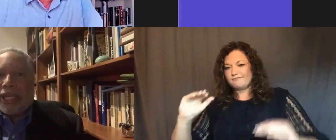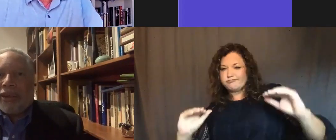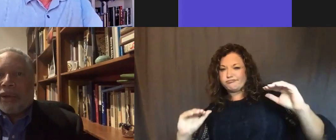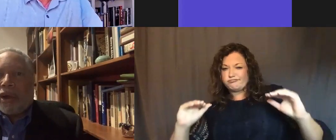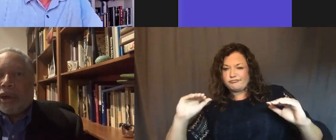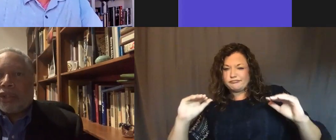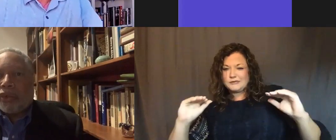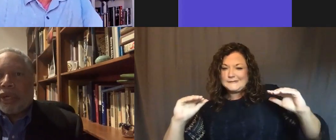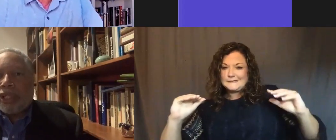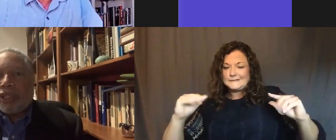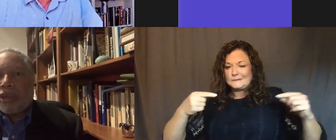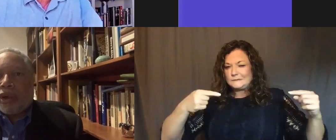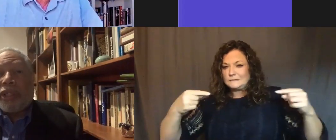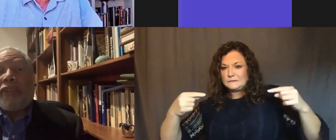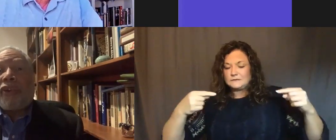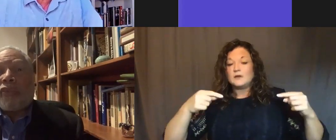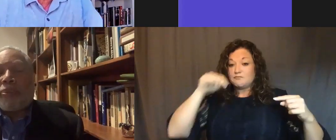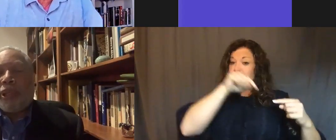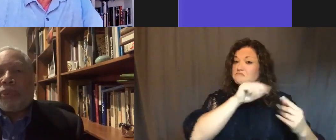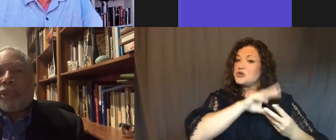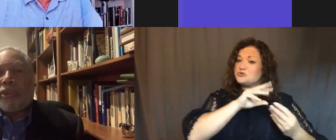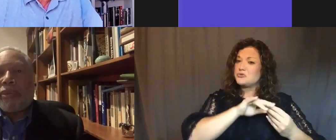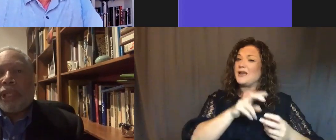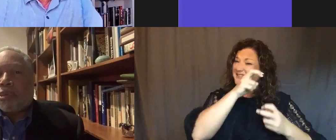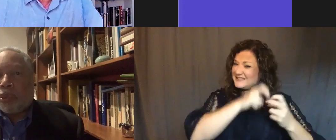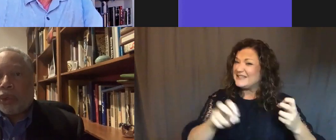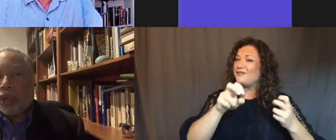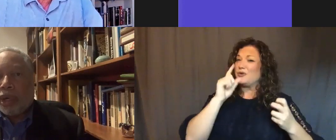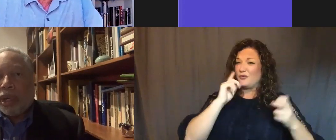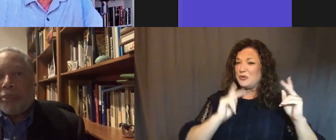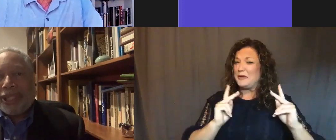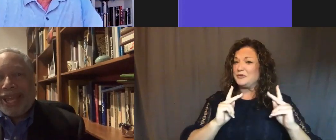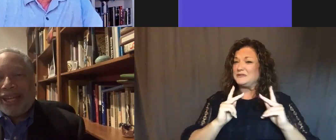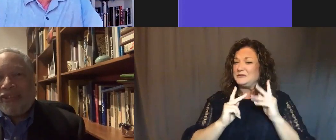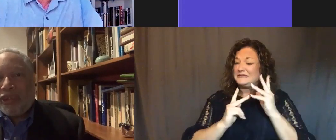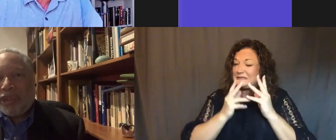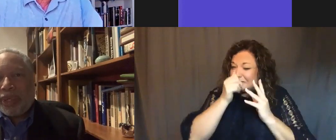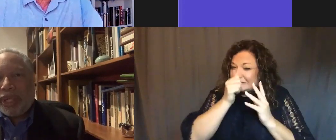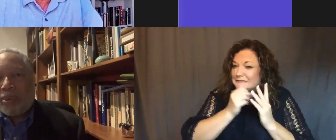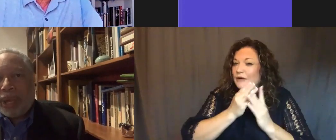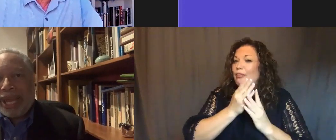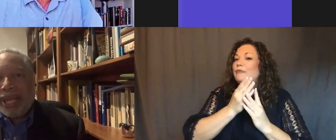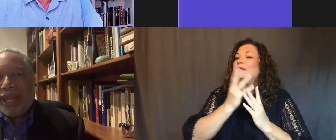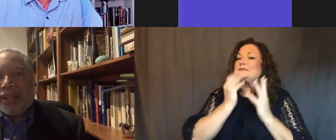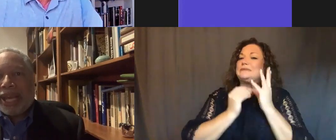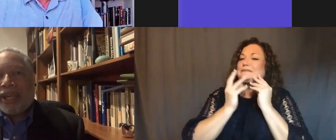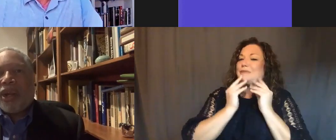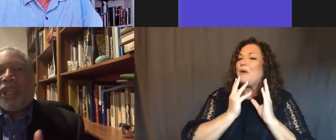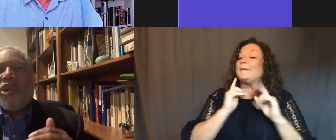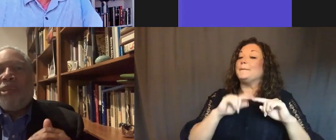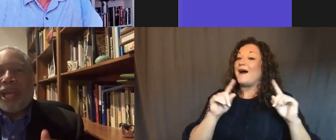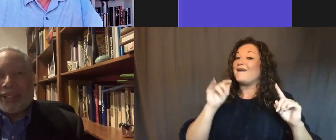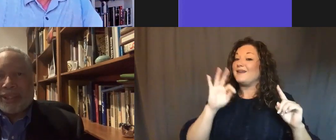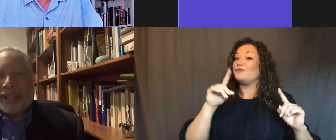here are stories that are difficult for people to explore. But yet, if you do it in a way that